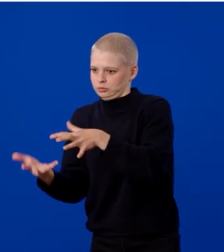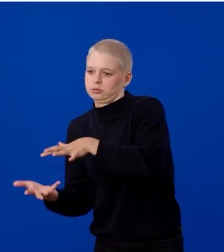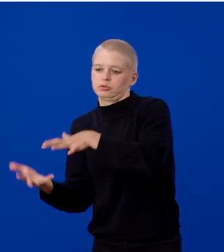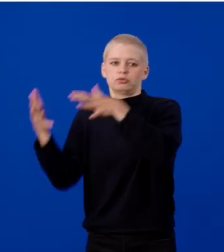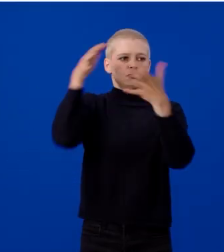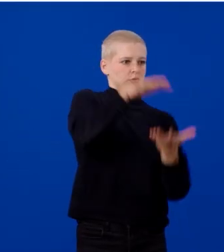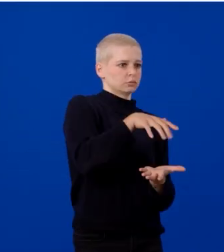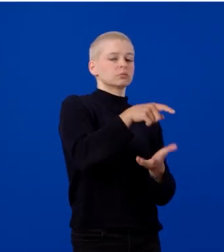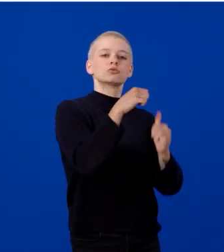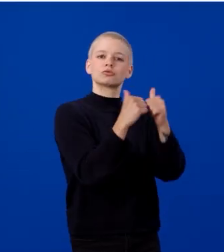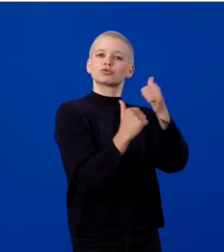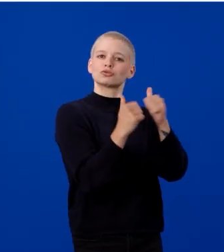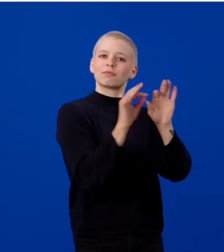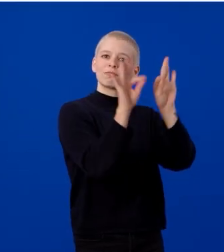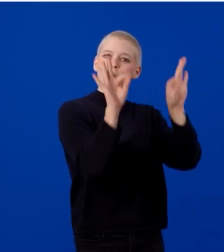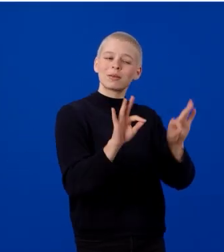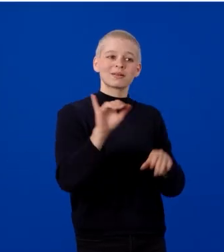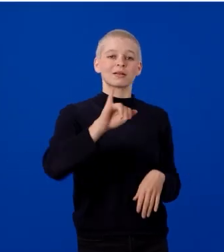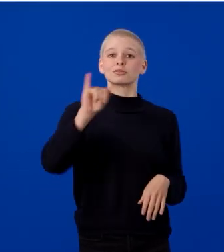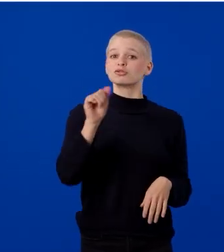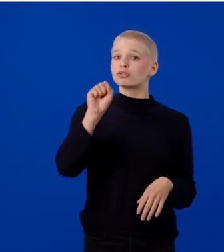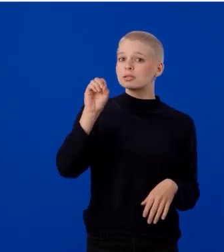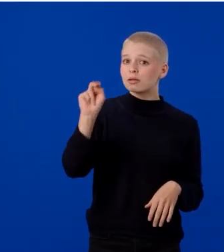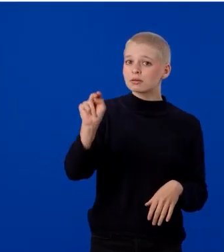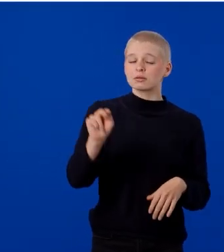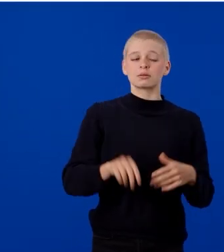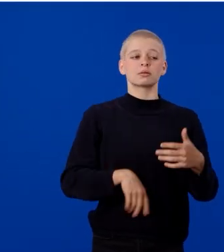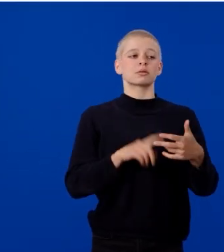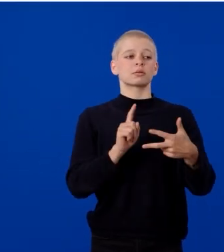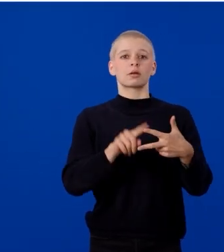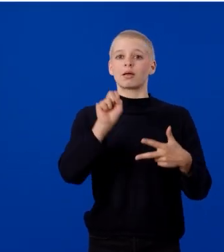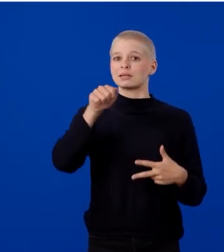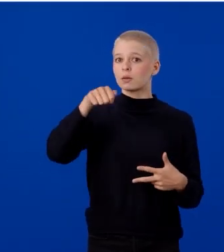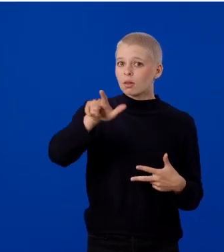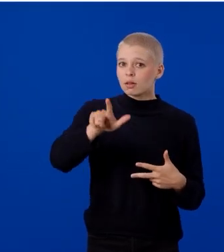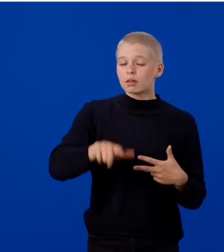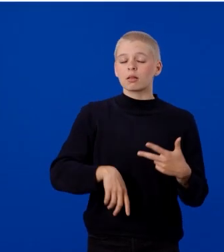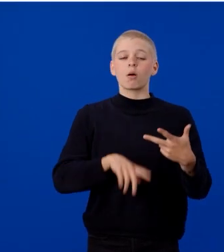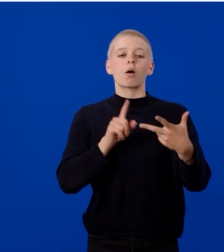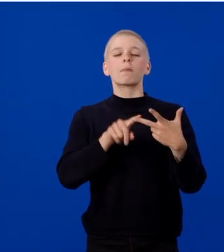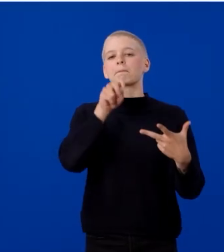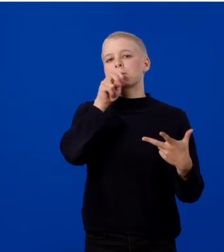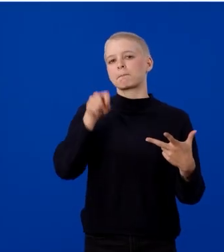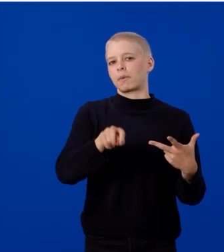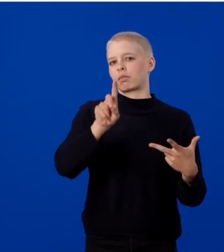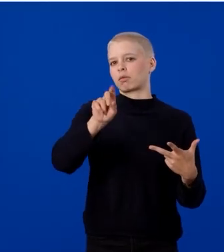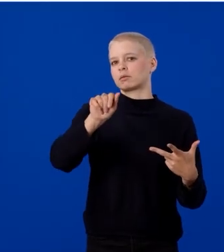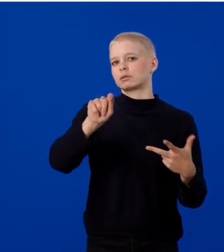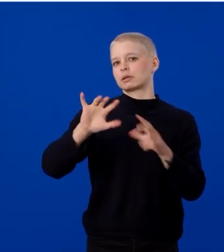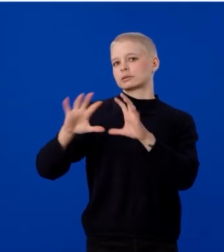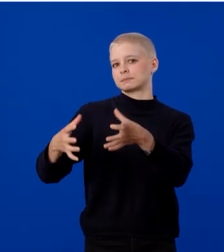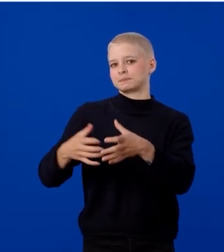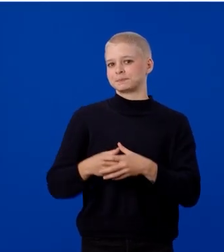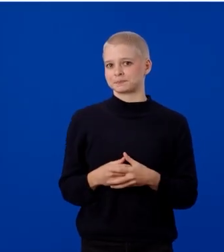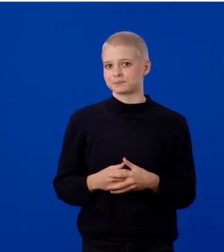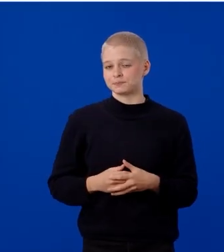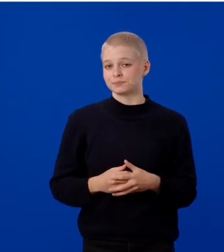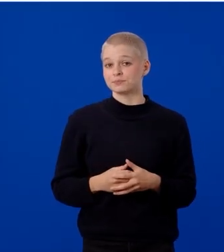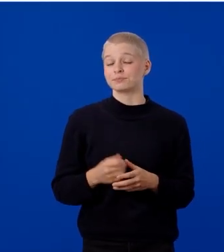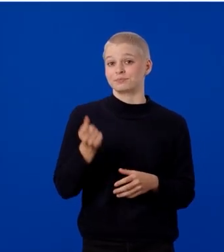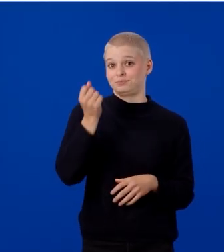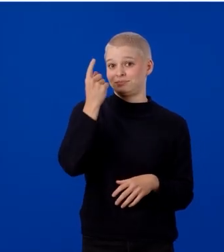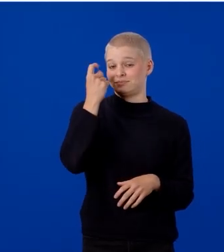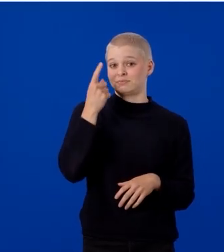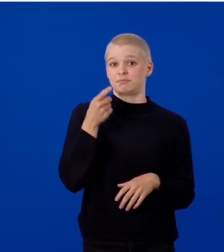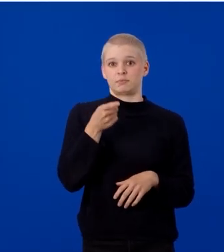formats like JSON, SQL, or Python datasets. This bridges